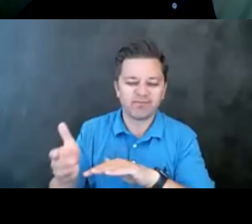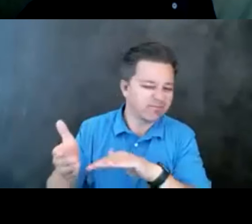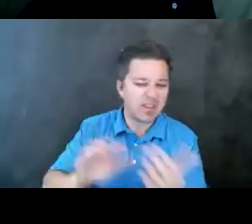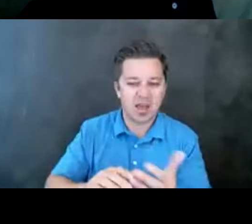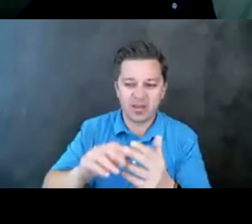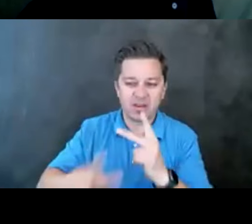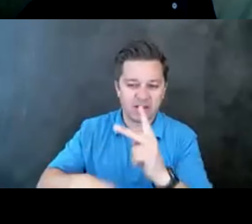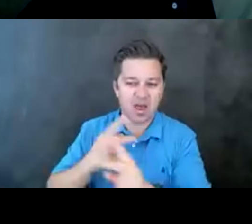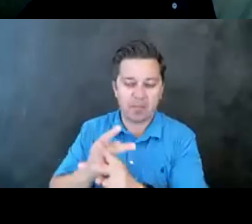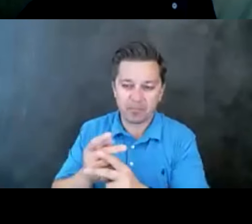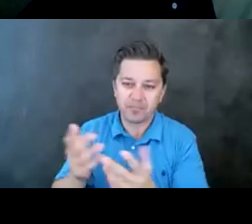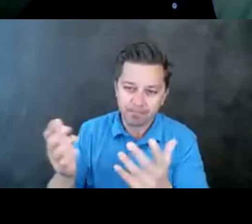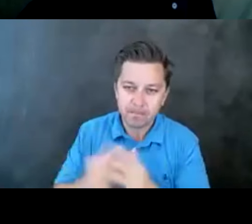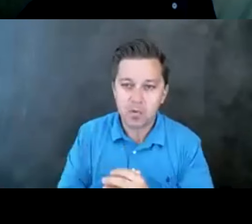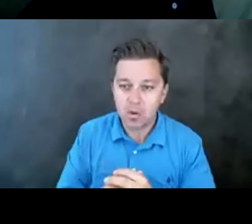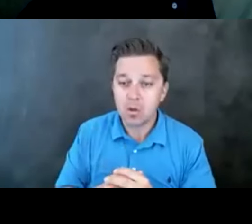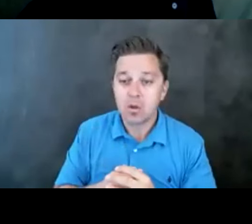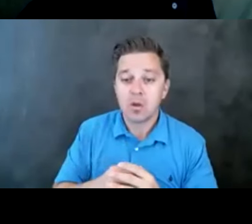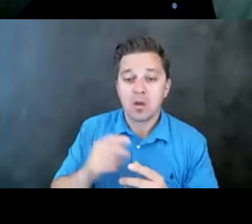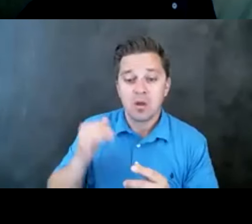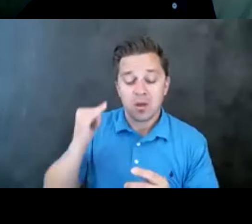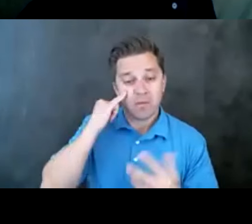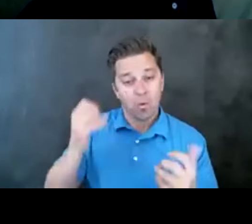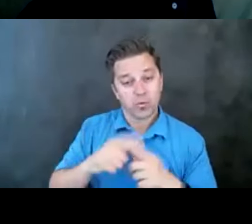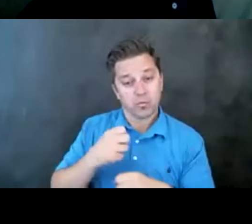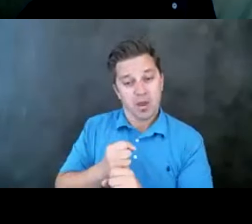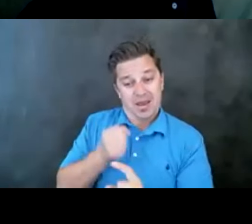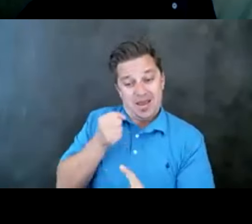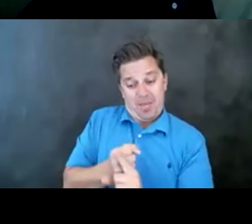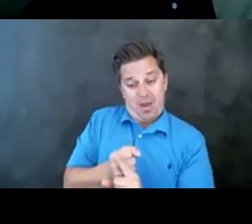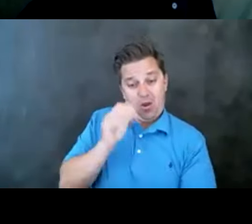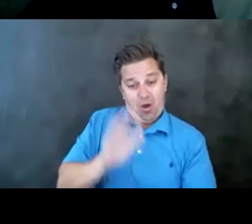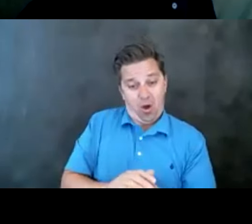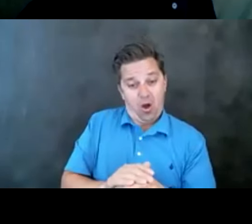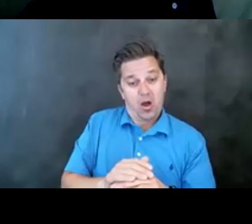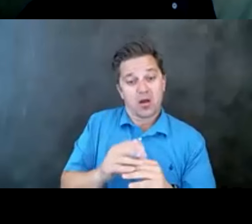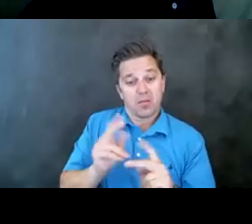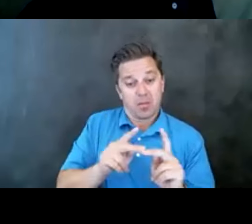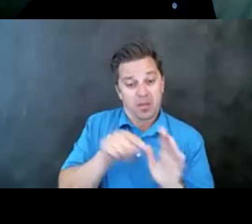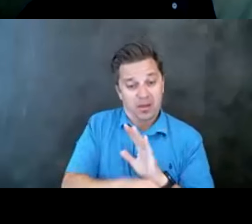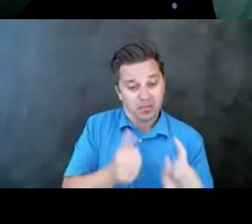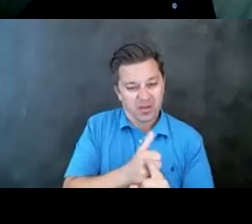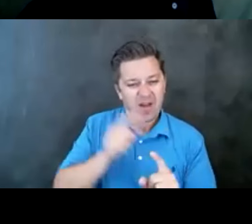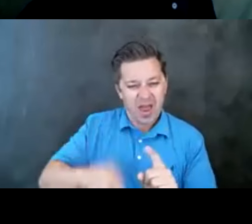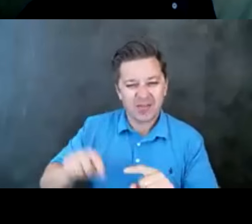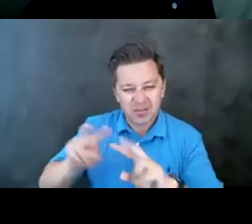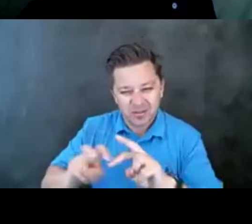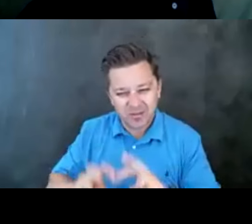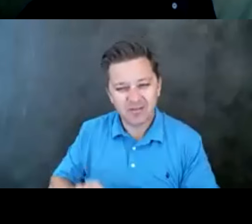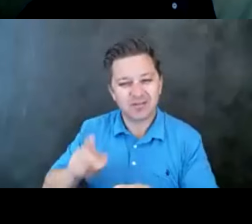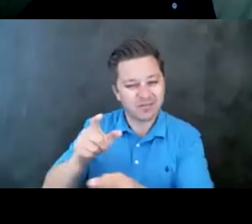most common, we really, if we want to make an impact on suicides, we really have to spend some time looking at firearm suicide prevention.